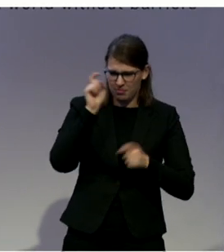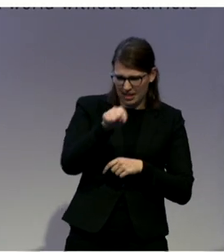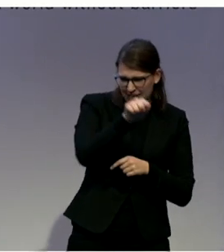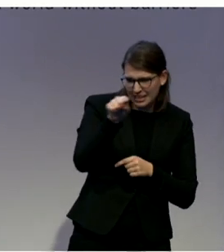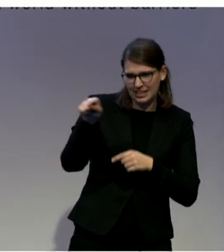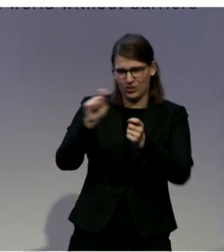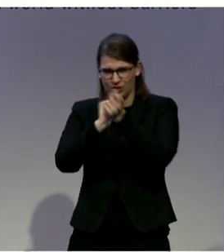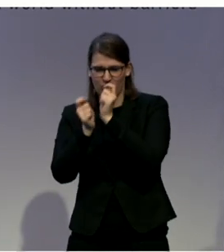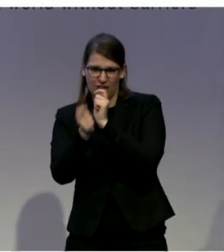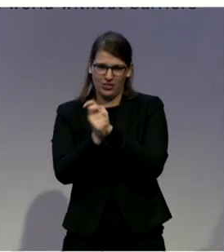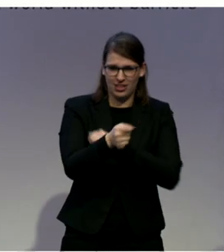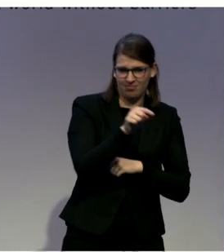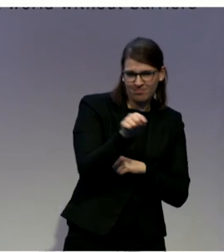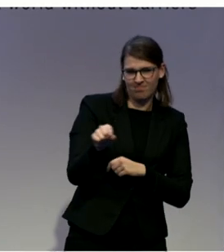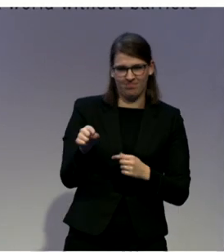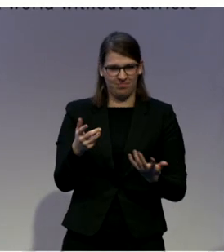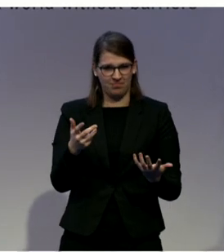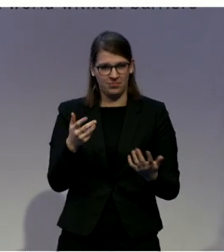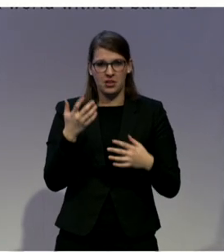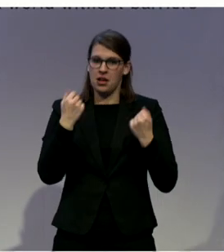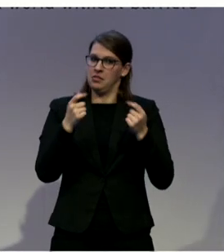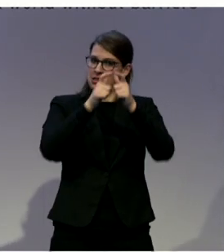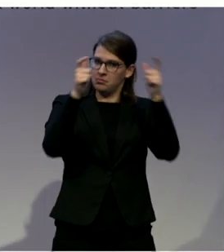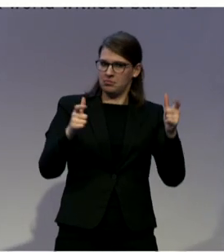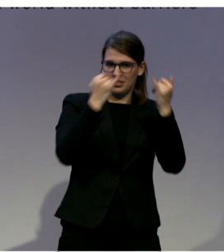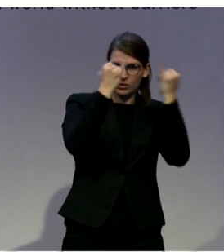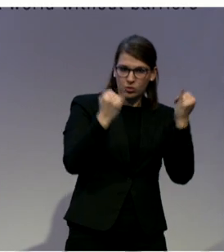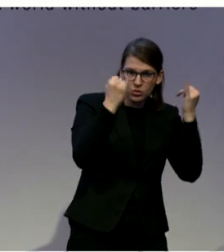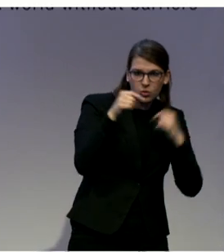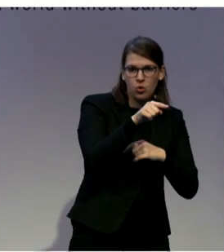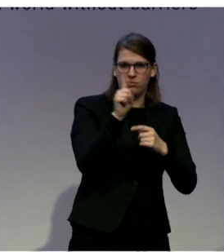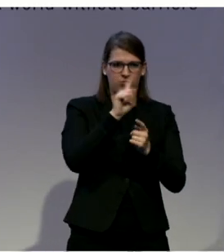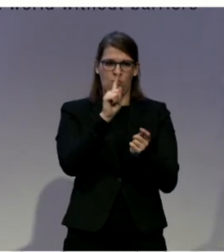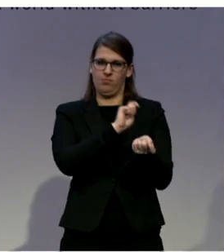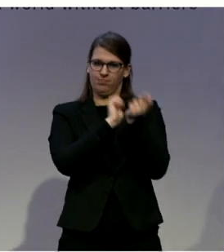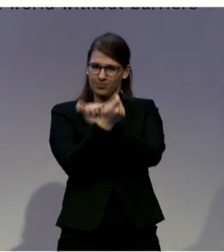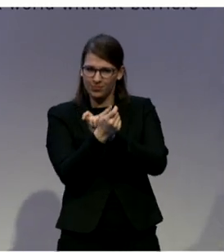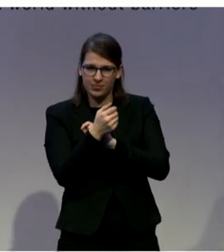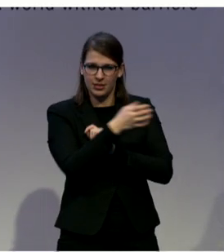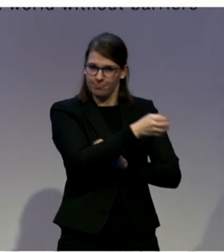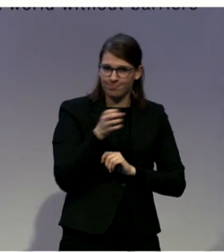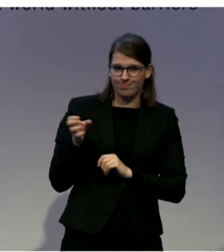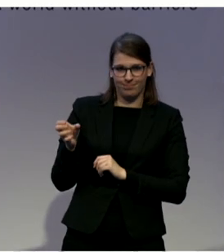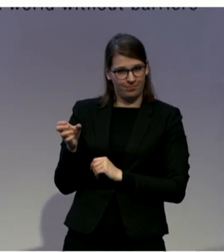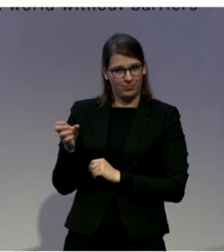providing congregated institutional supports to support people to live more independent lives in